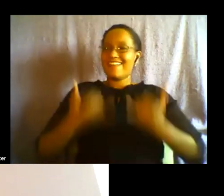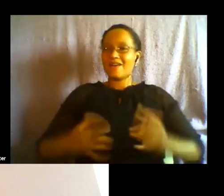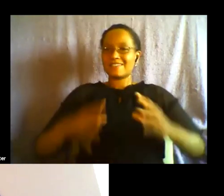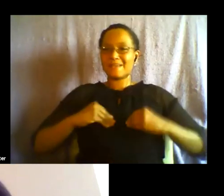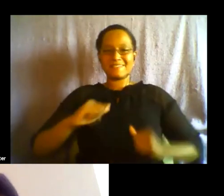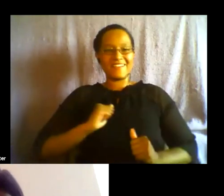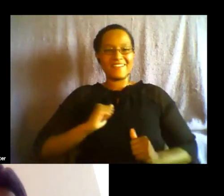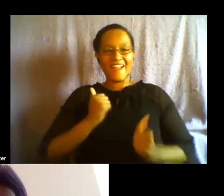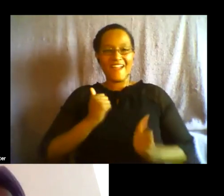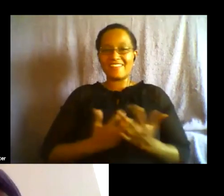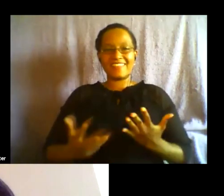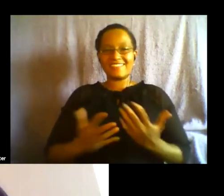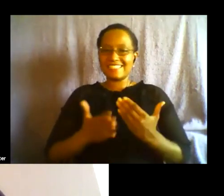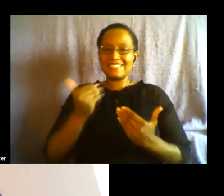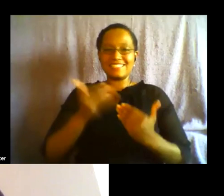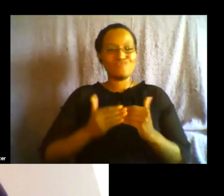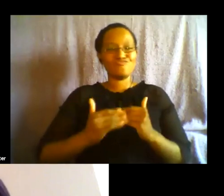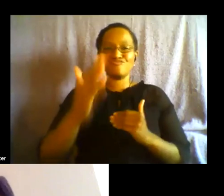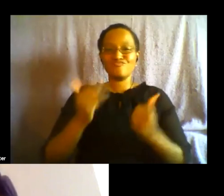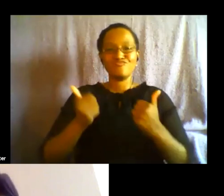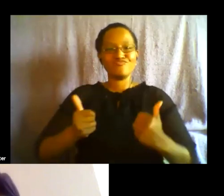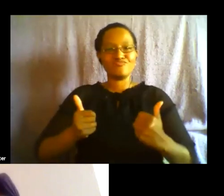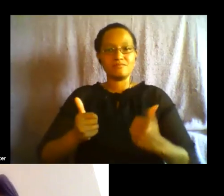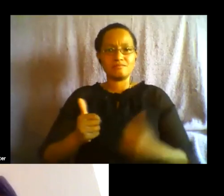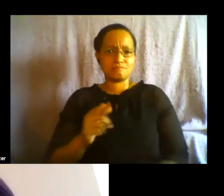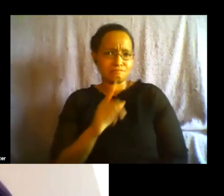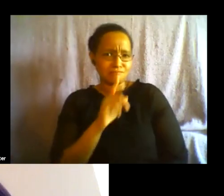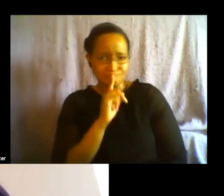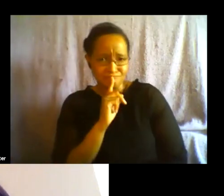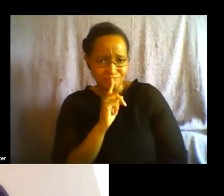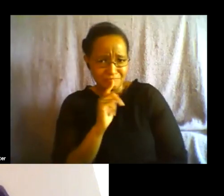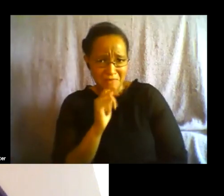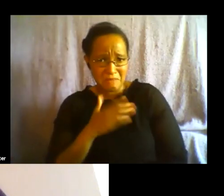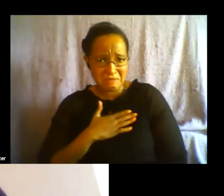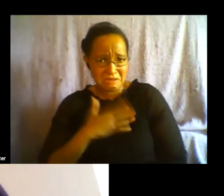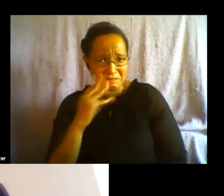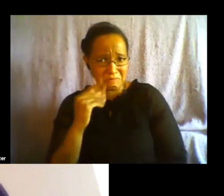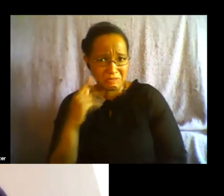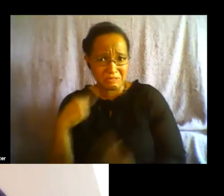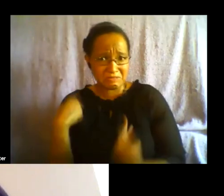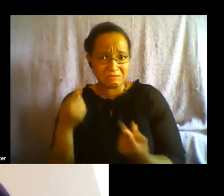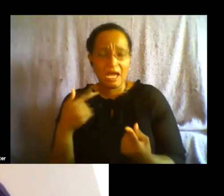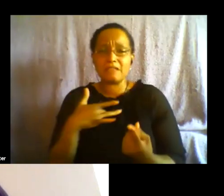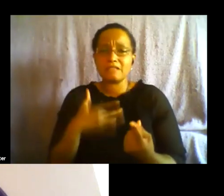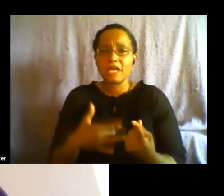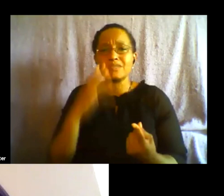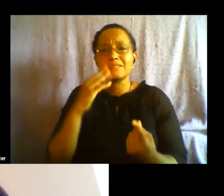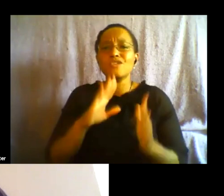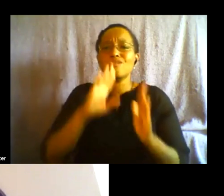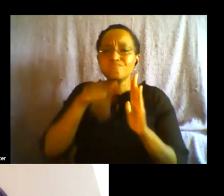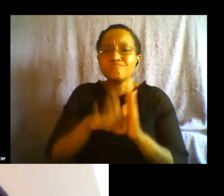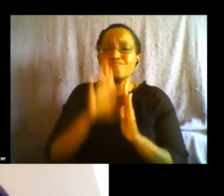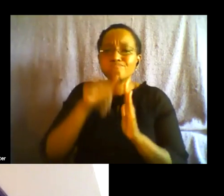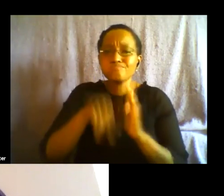i'm just there and that's not been my experience i definitely go through cycles i even just